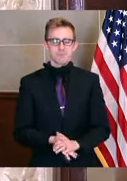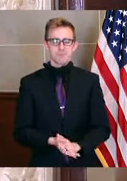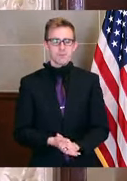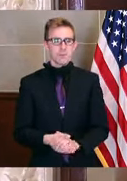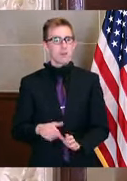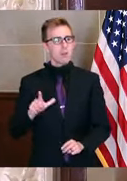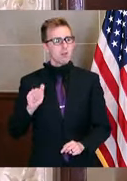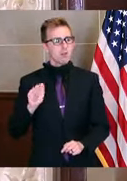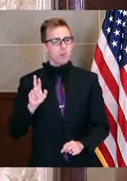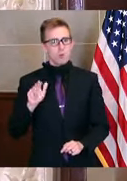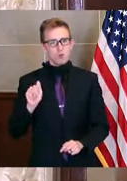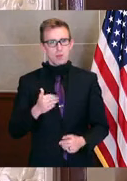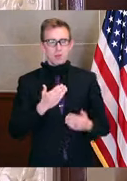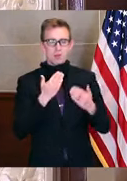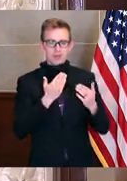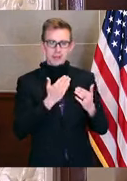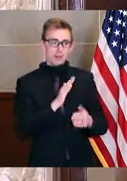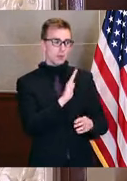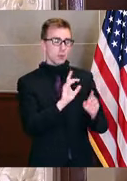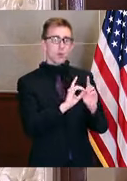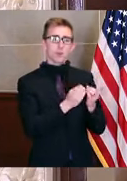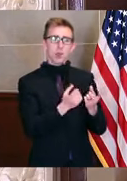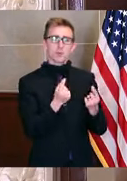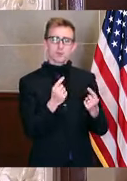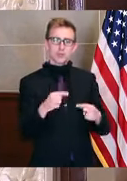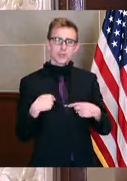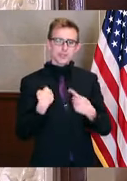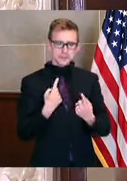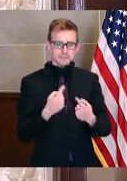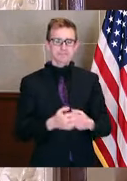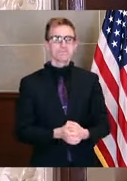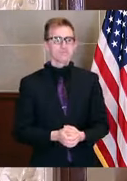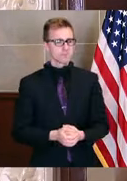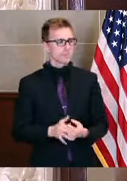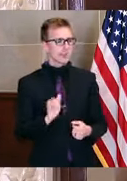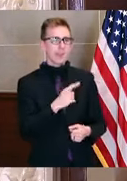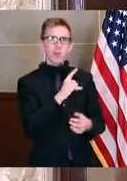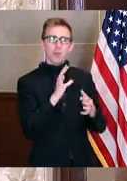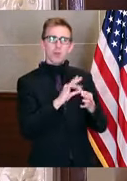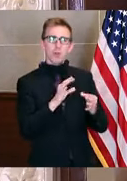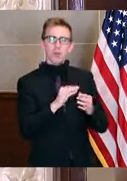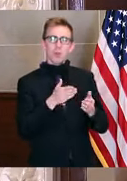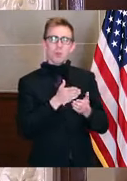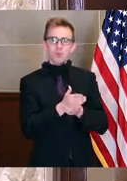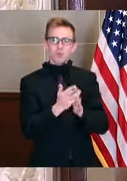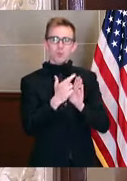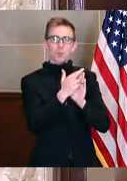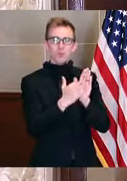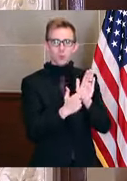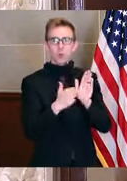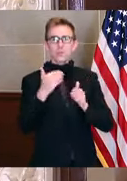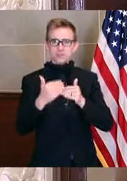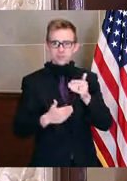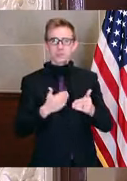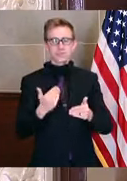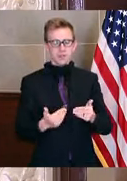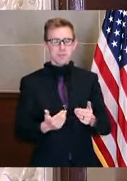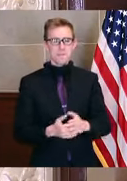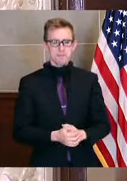Laura, thank you very much. Thank you for what your department's doing and as you was talking through the regulatory part of this, think